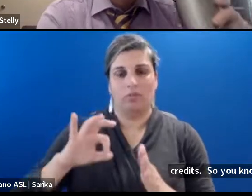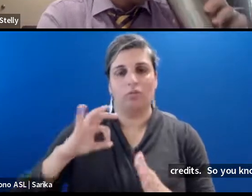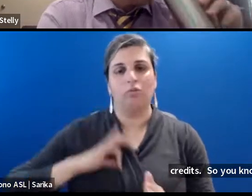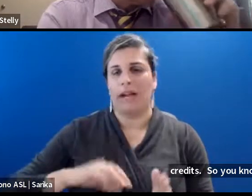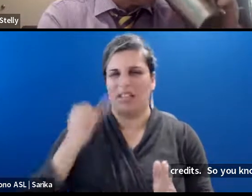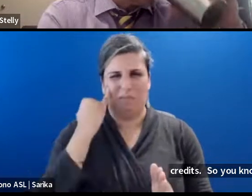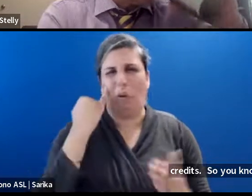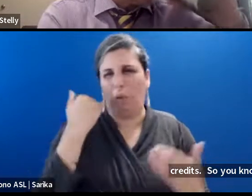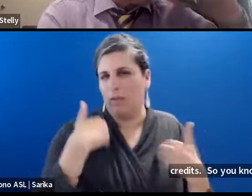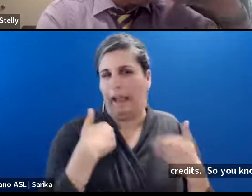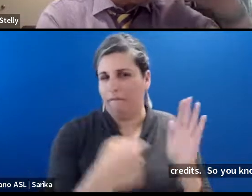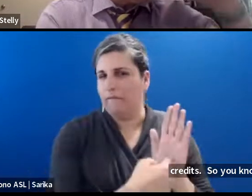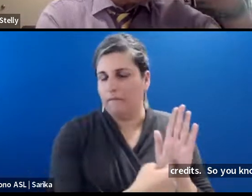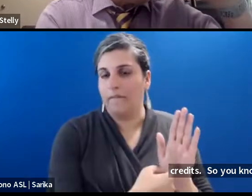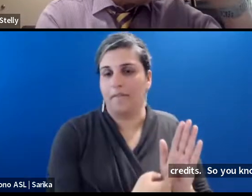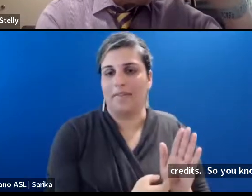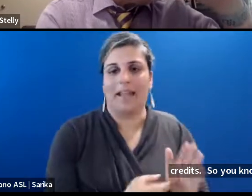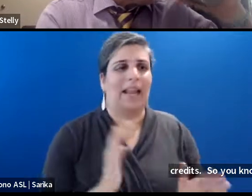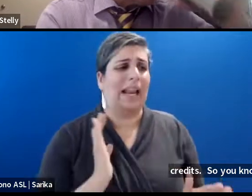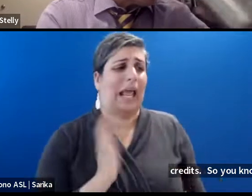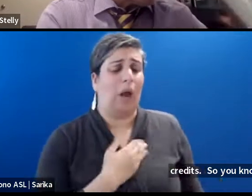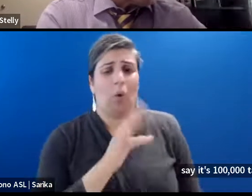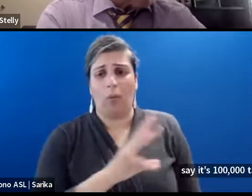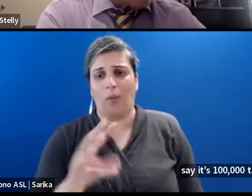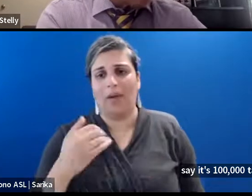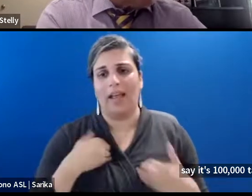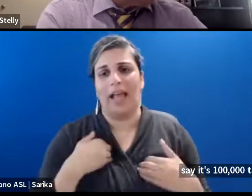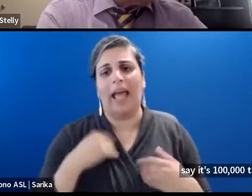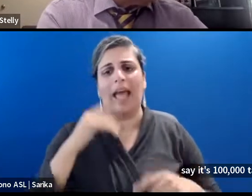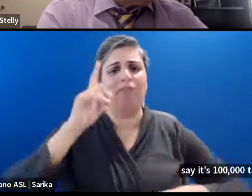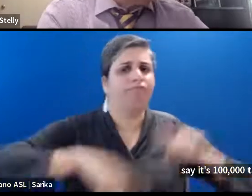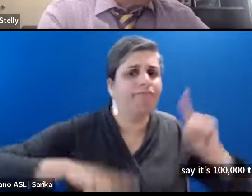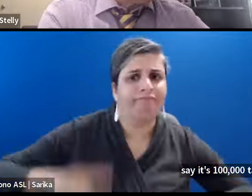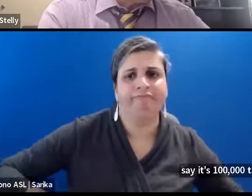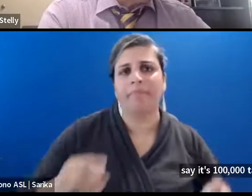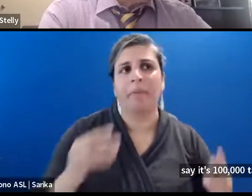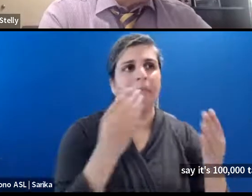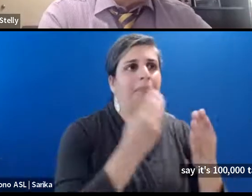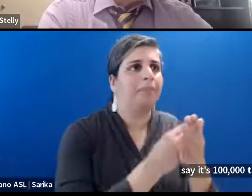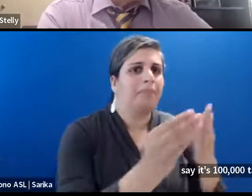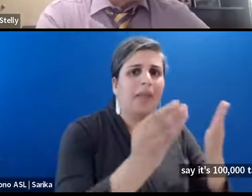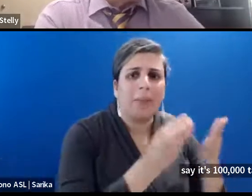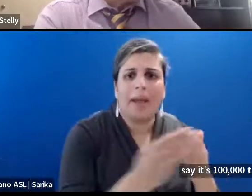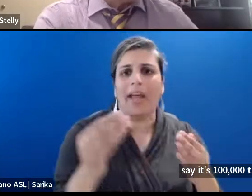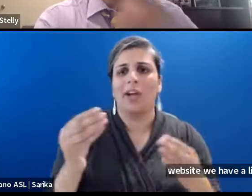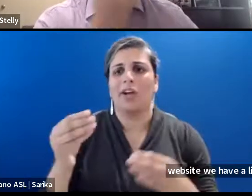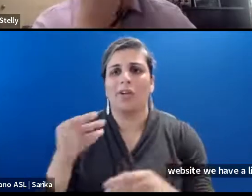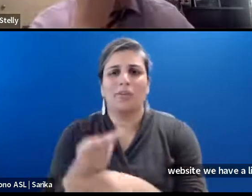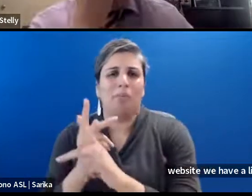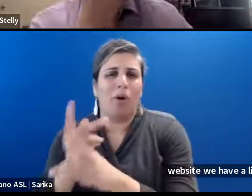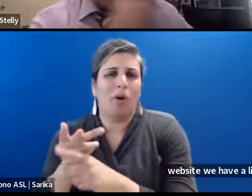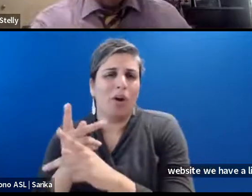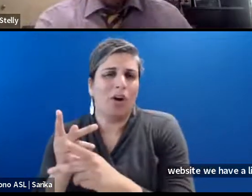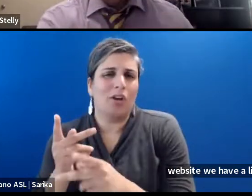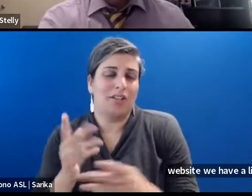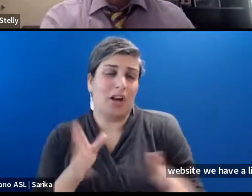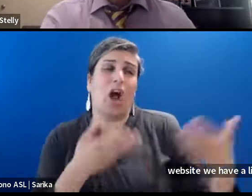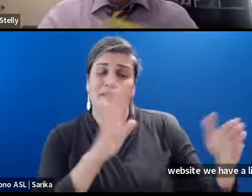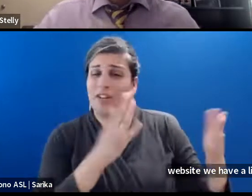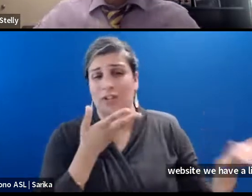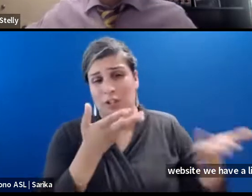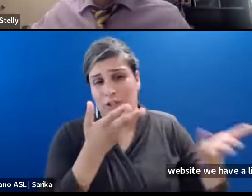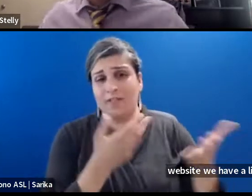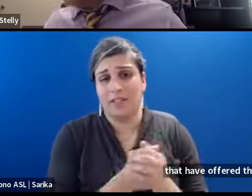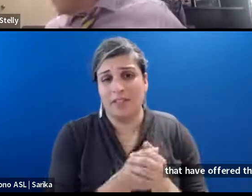and, and, on our website, we have a list of, uh, buyers and brokers that have offered their services or willingness to purchase, uh, incentives,